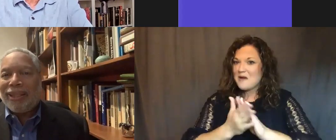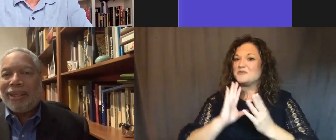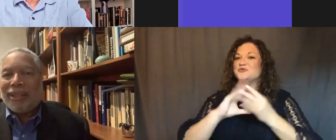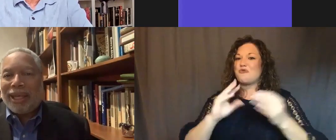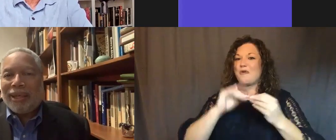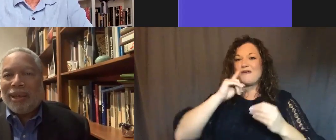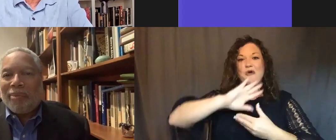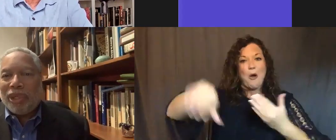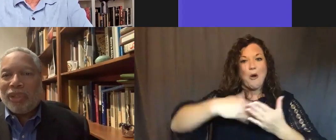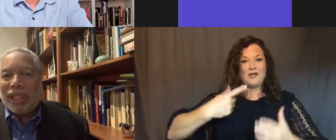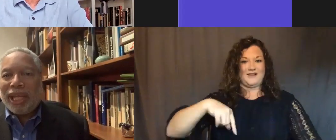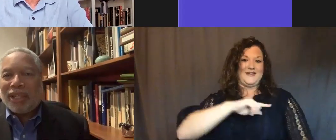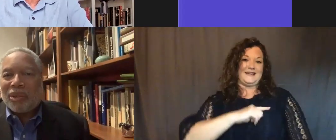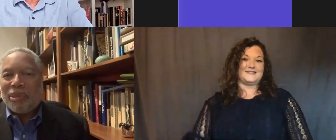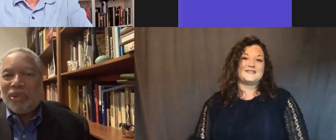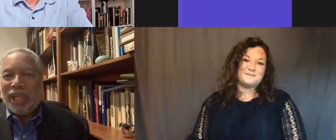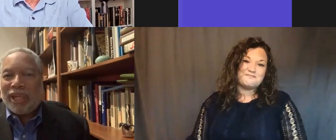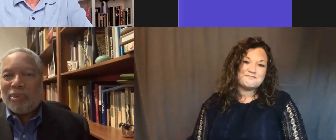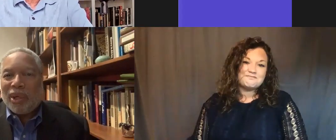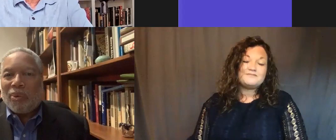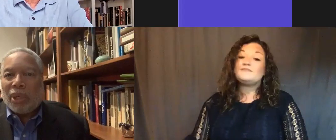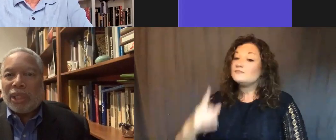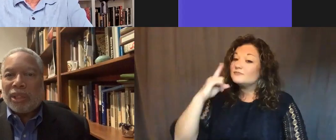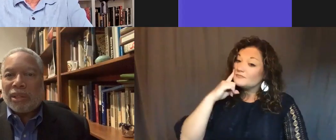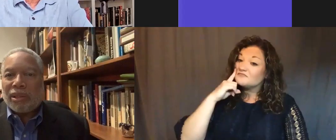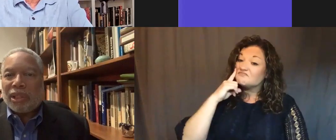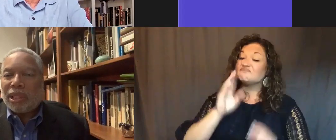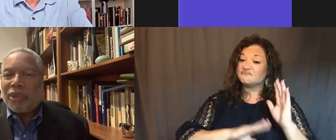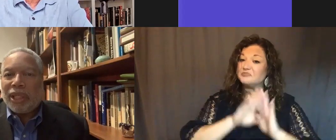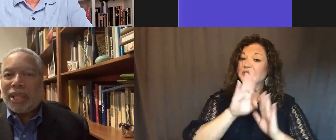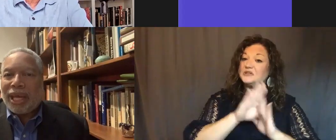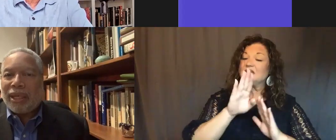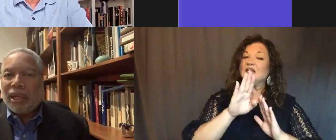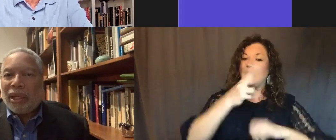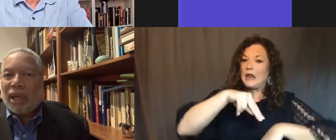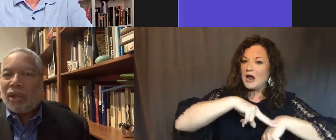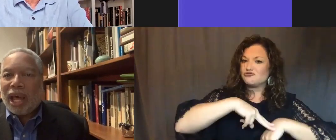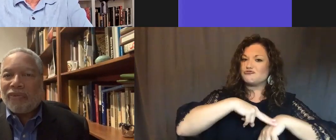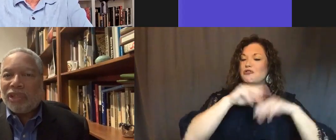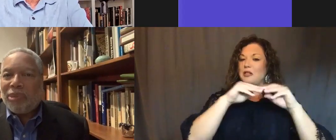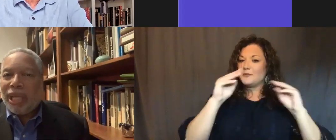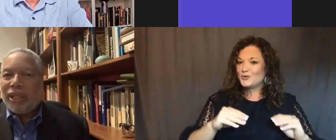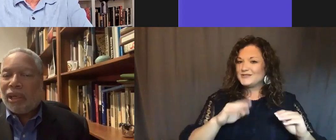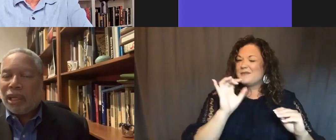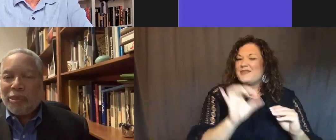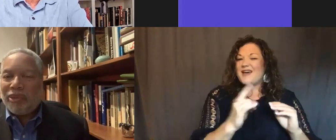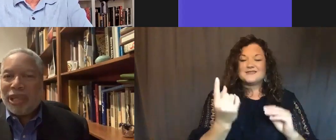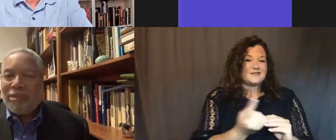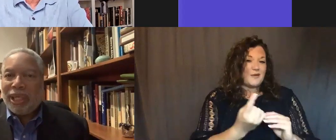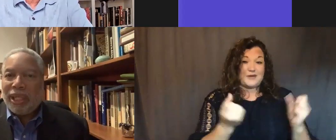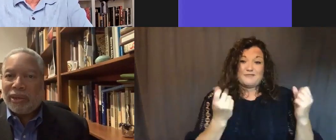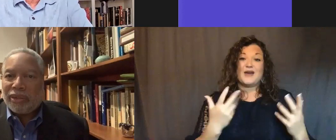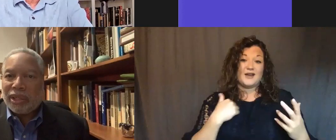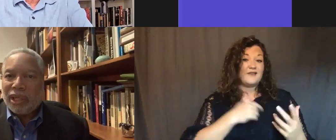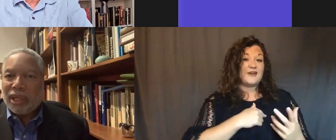I think that building a national museum was something that a lot of us made a commitment of